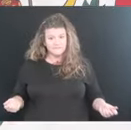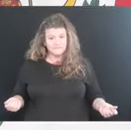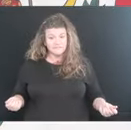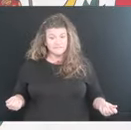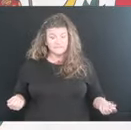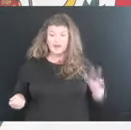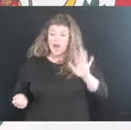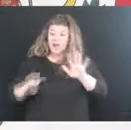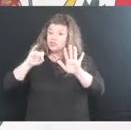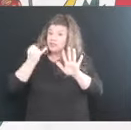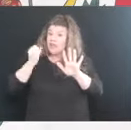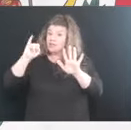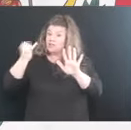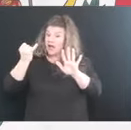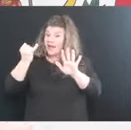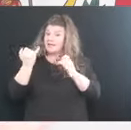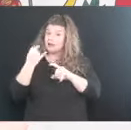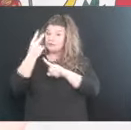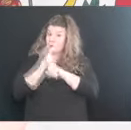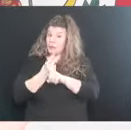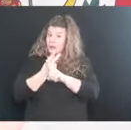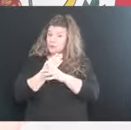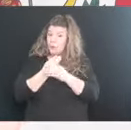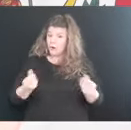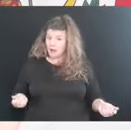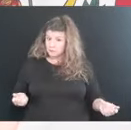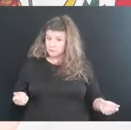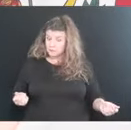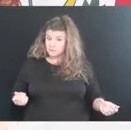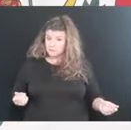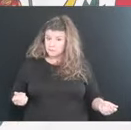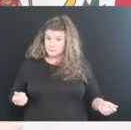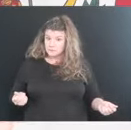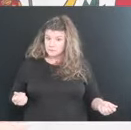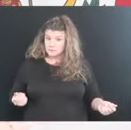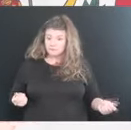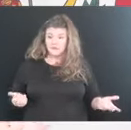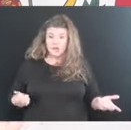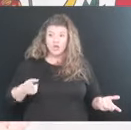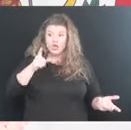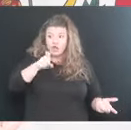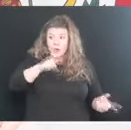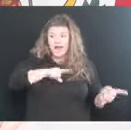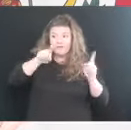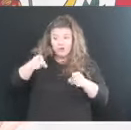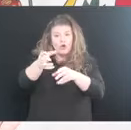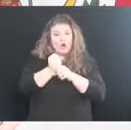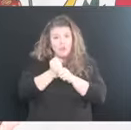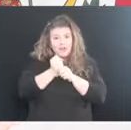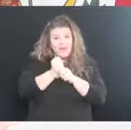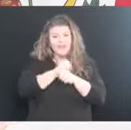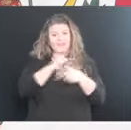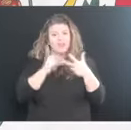&J, if you're two months out, it's worn off. You've got to go get that booster shot.